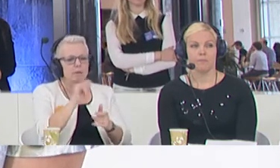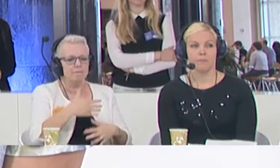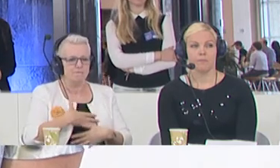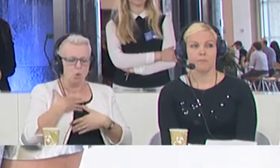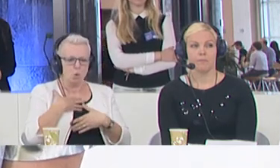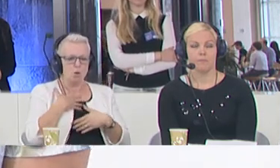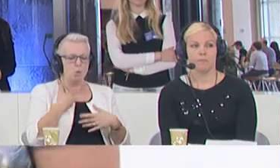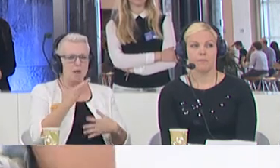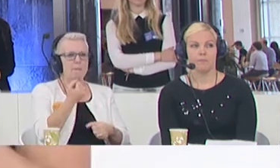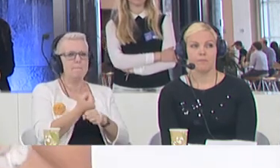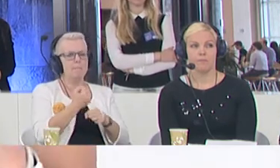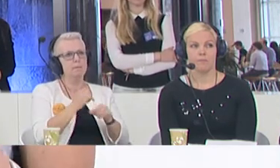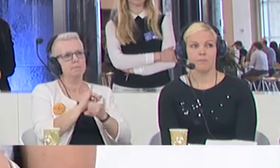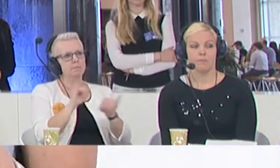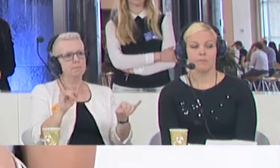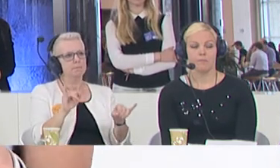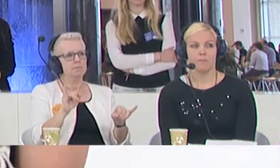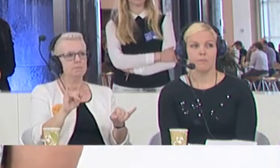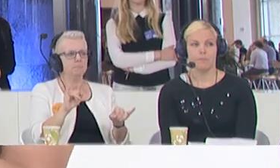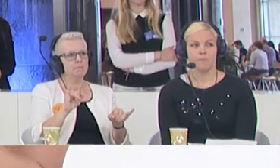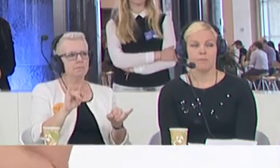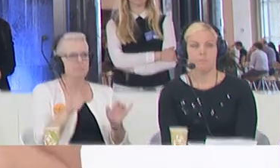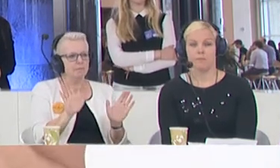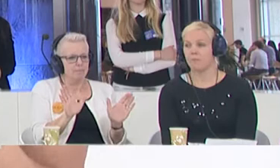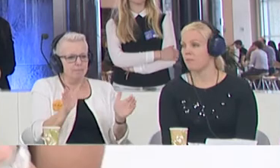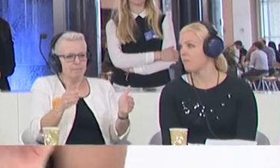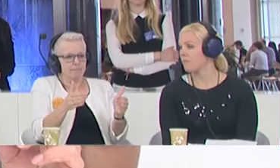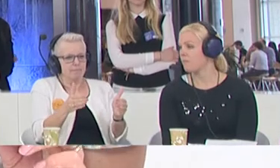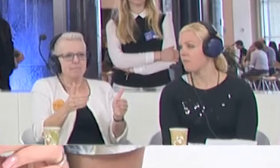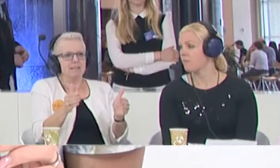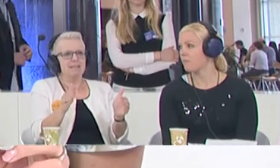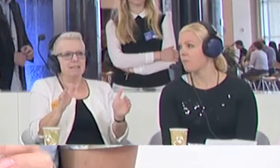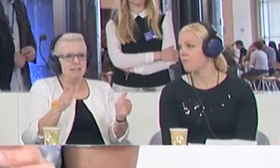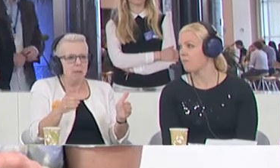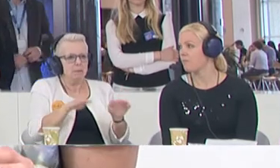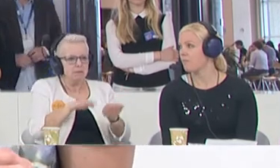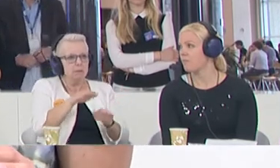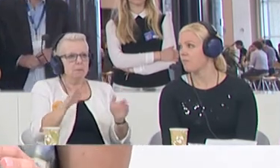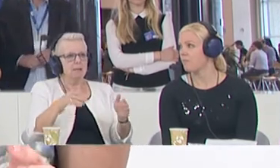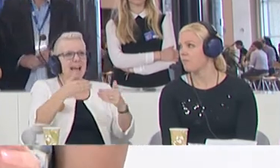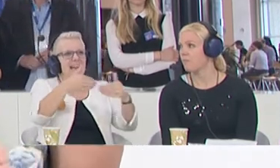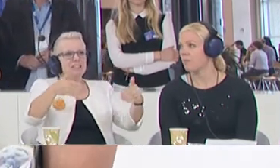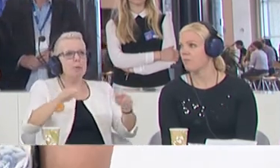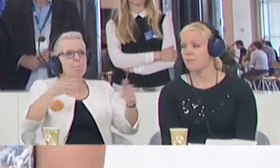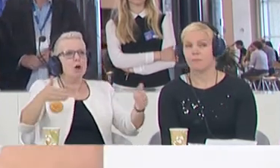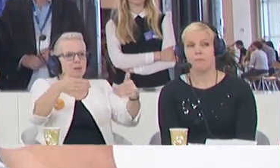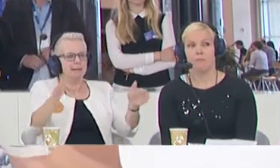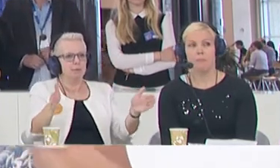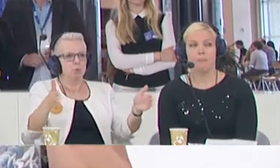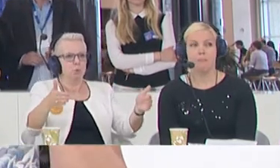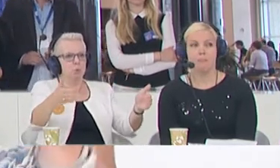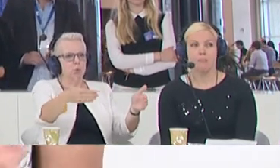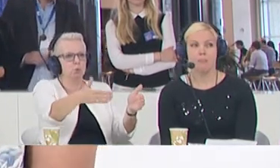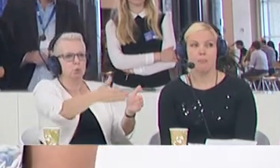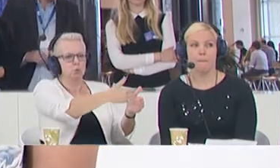feeling we are creating a fortress Europe. We are closing slowly, step by step, down the borders. And we are gathering